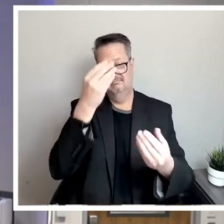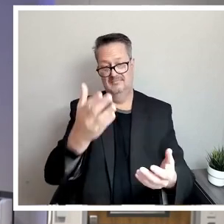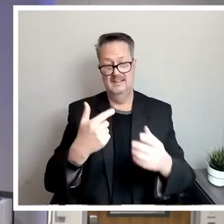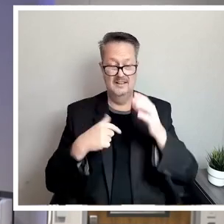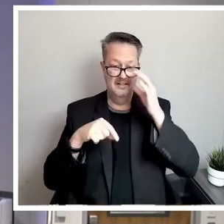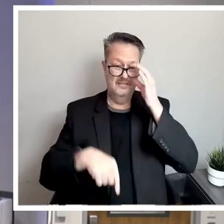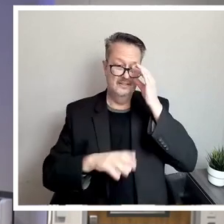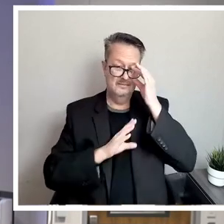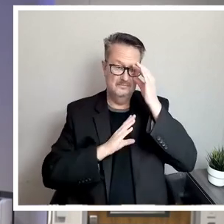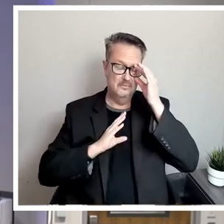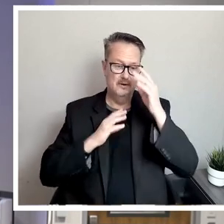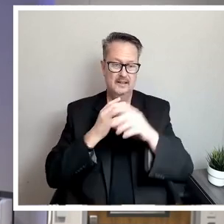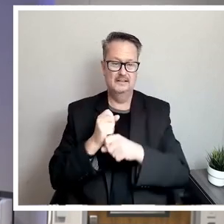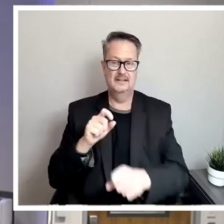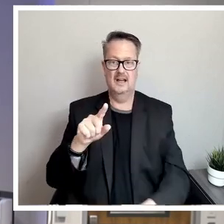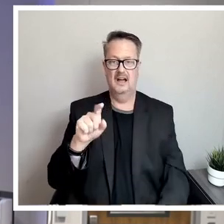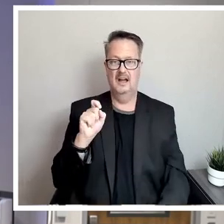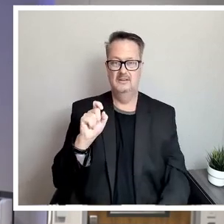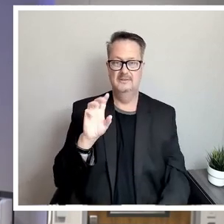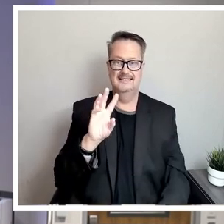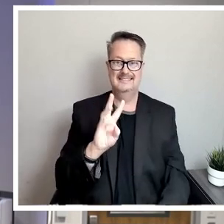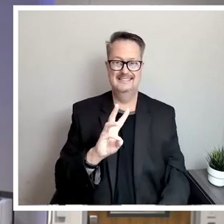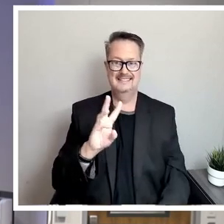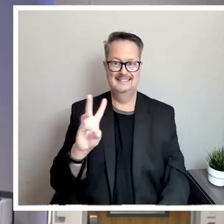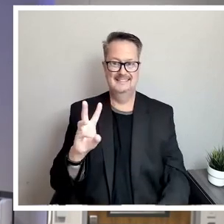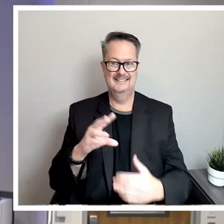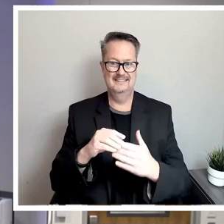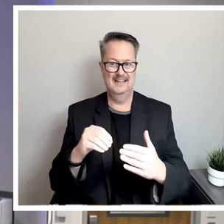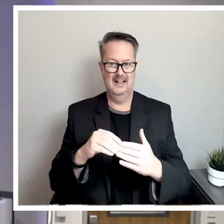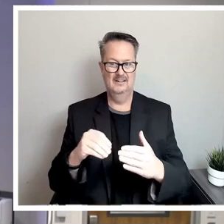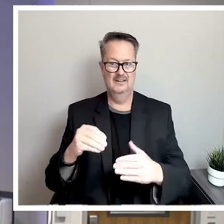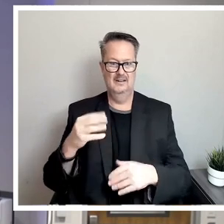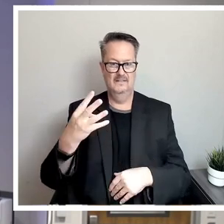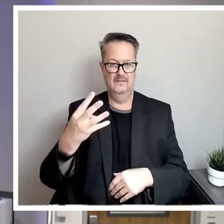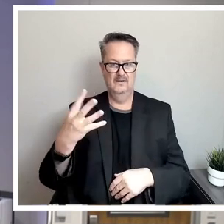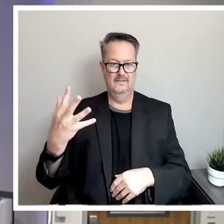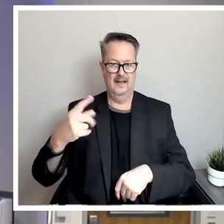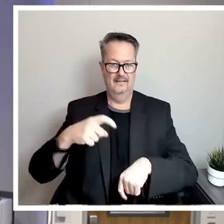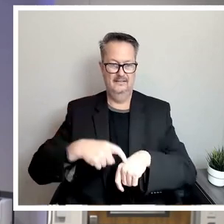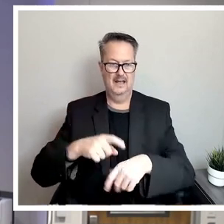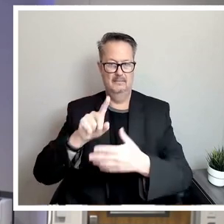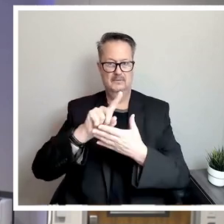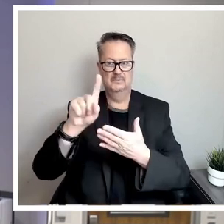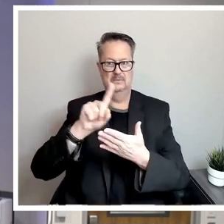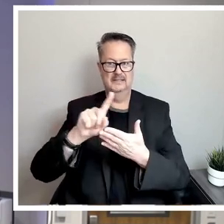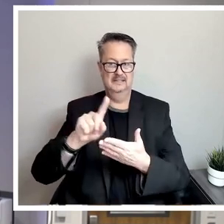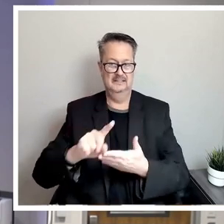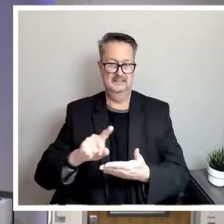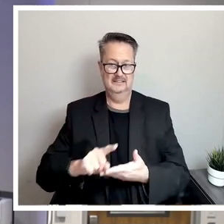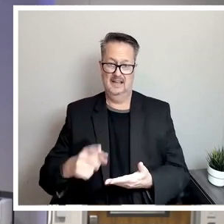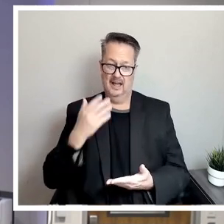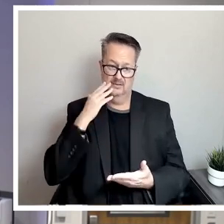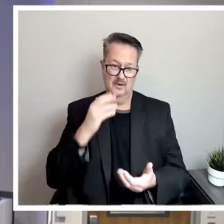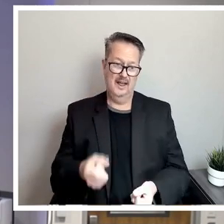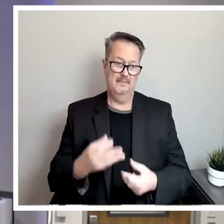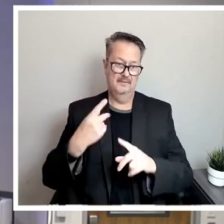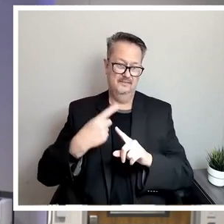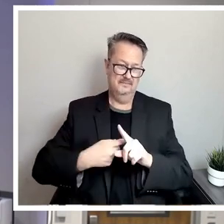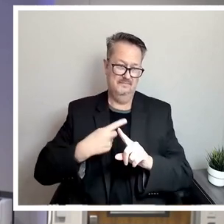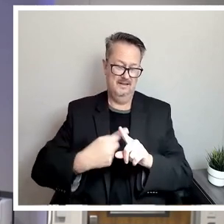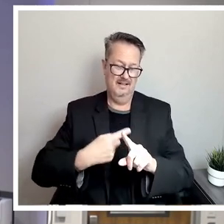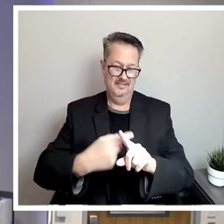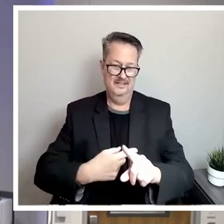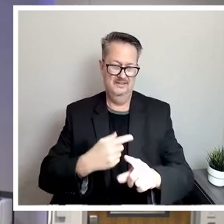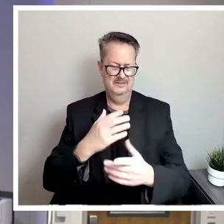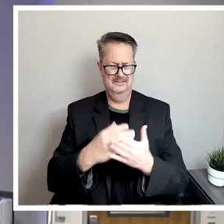board get $166 to come down here four or five times a week sometimes, and I don't know how many times a month. So if